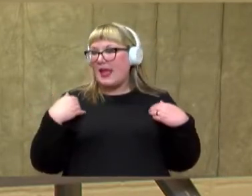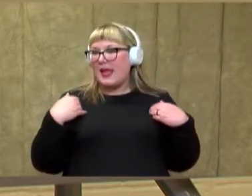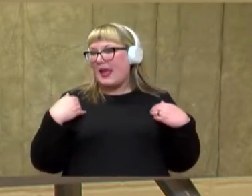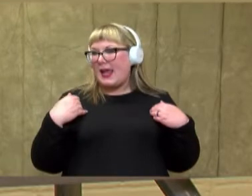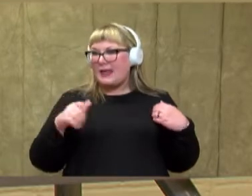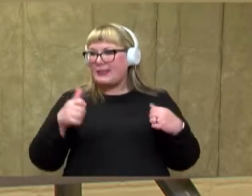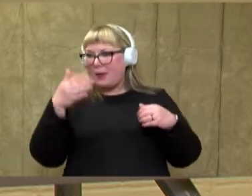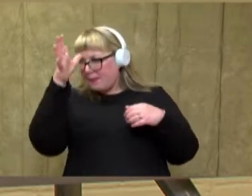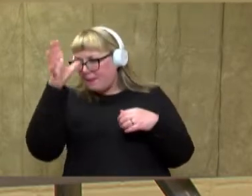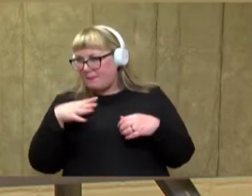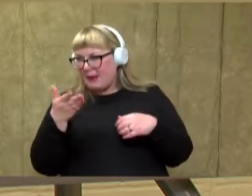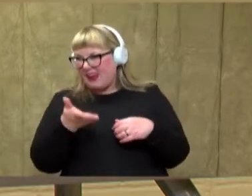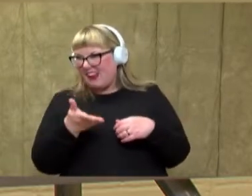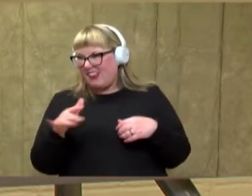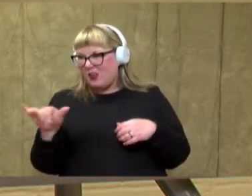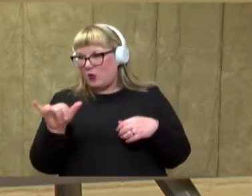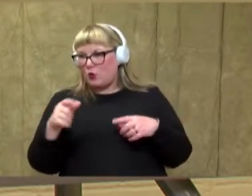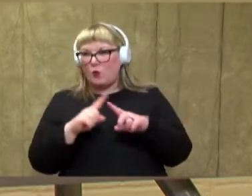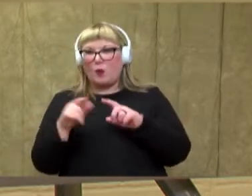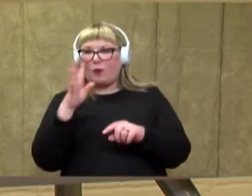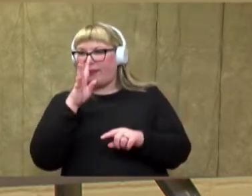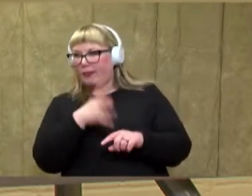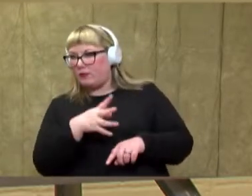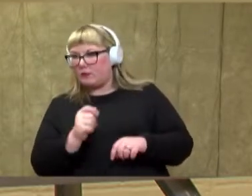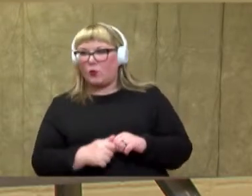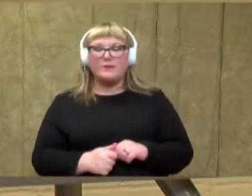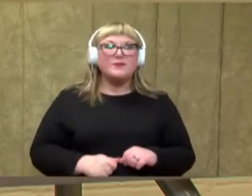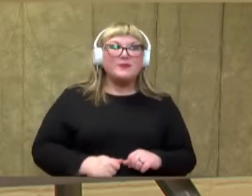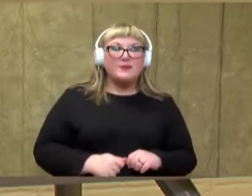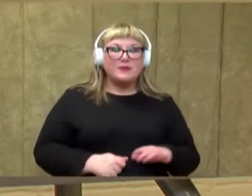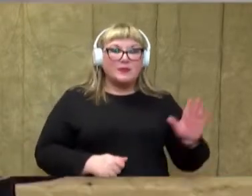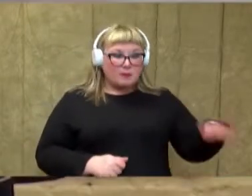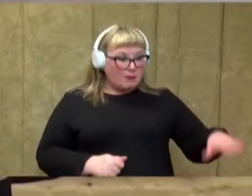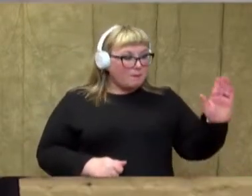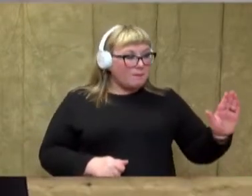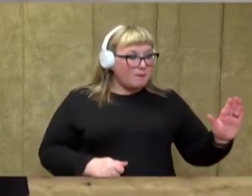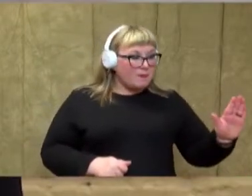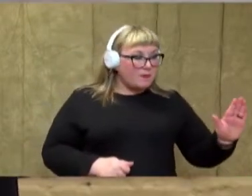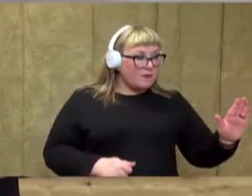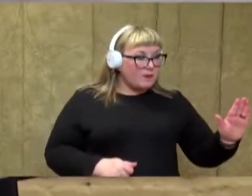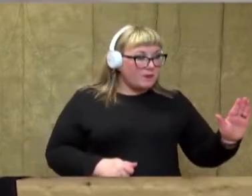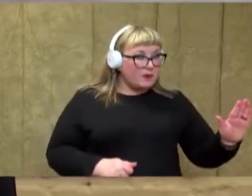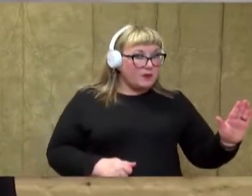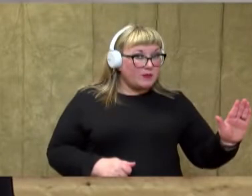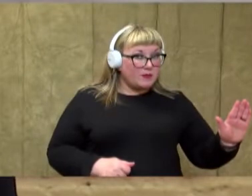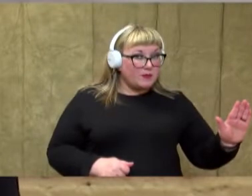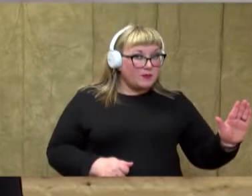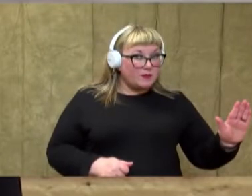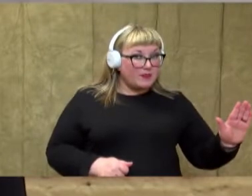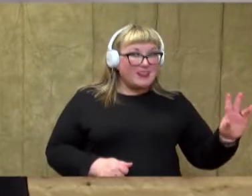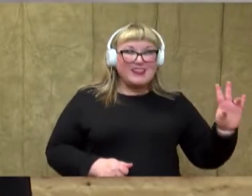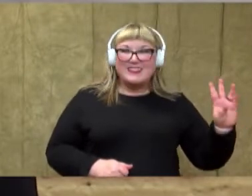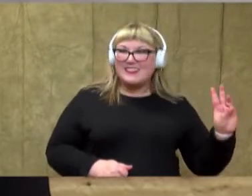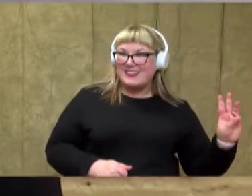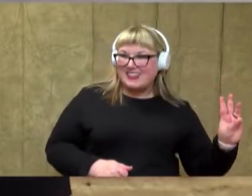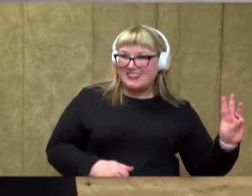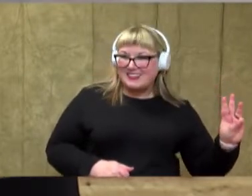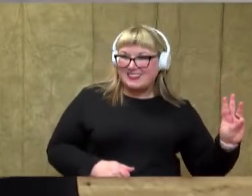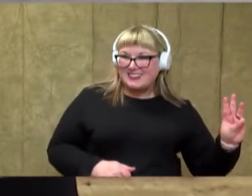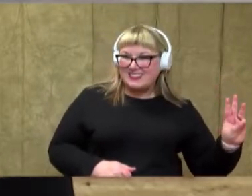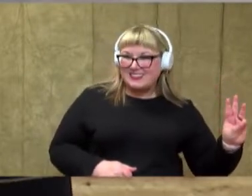there, but we're just going to ignore that one for right now. All right, let's pop the dice. And it landed on the number 6.